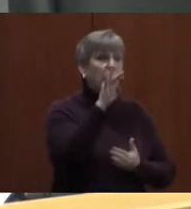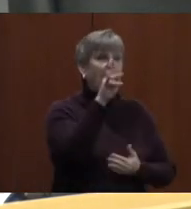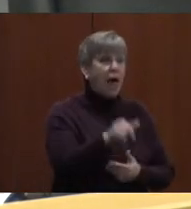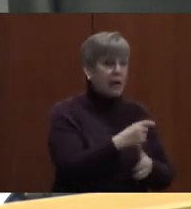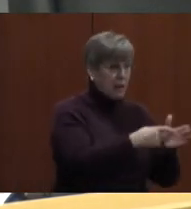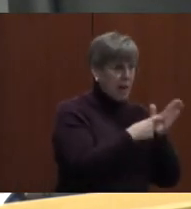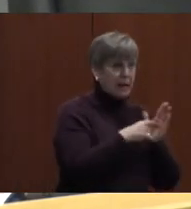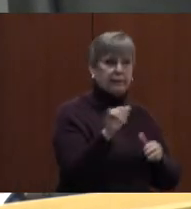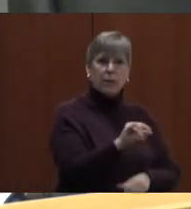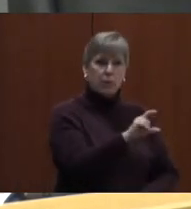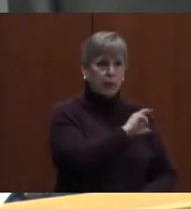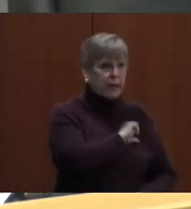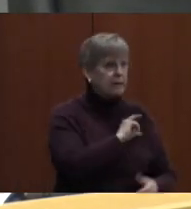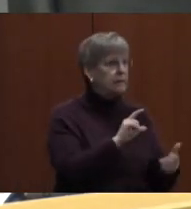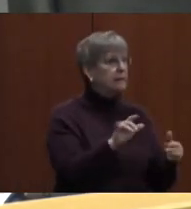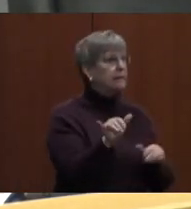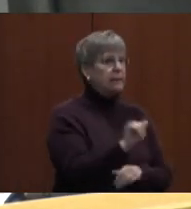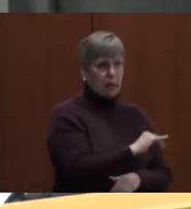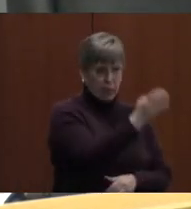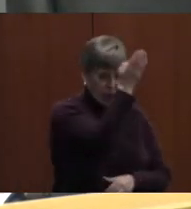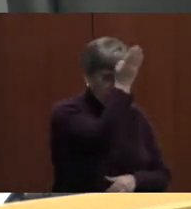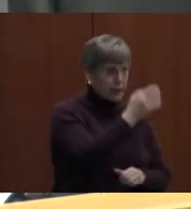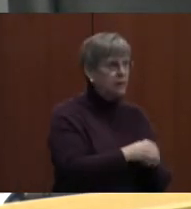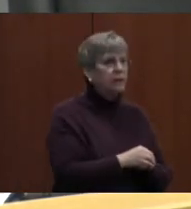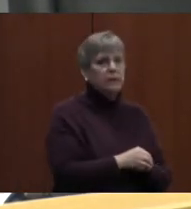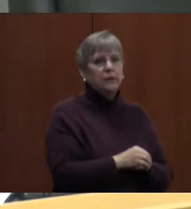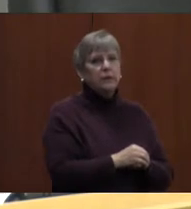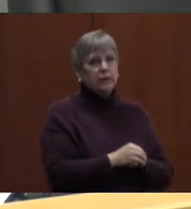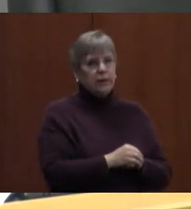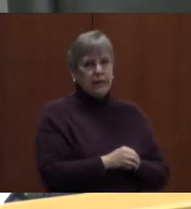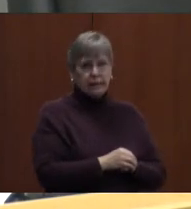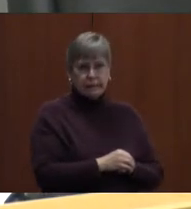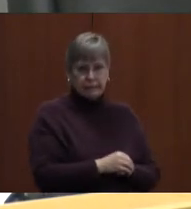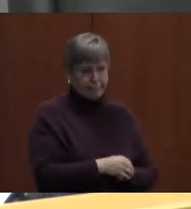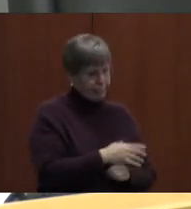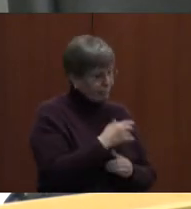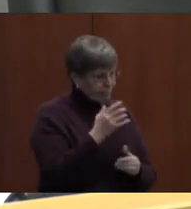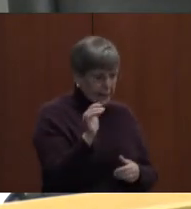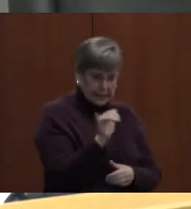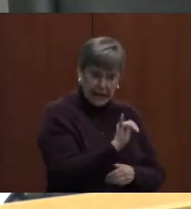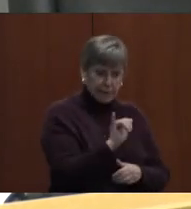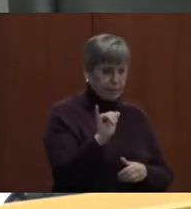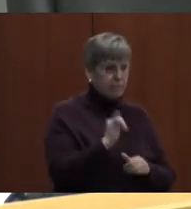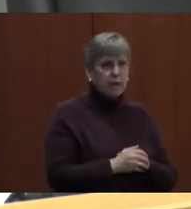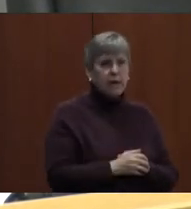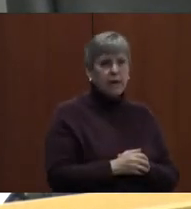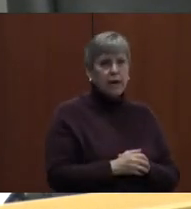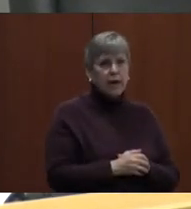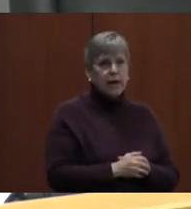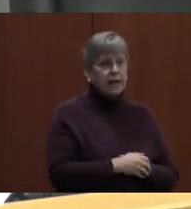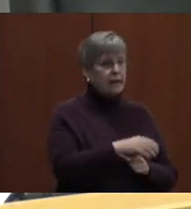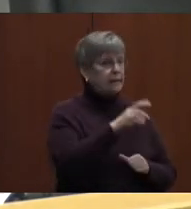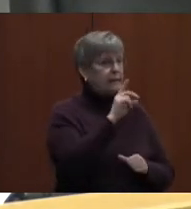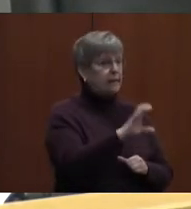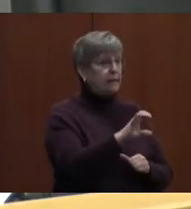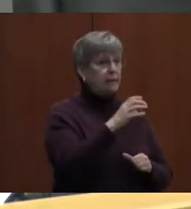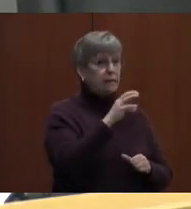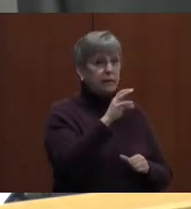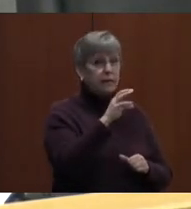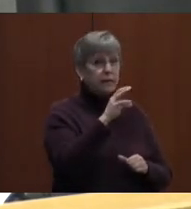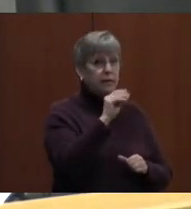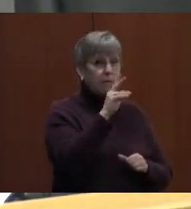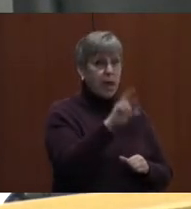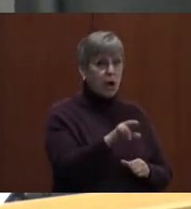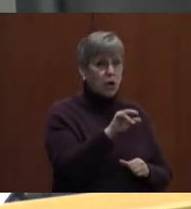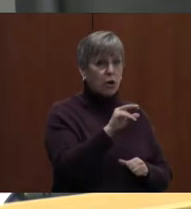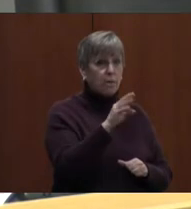with the police officers. It's law of supply and demand. was at the State of the City earlier this morning. The mayor mentioned, I didn't think they were down this many, but